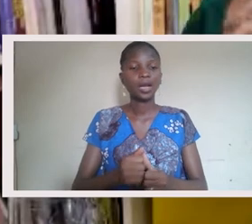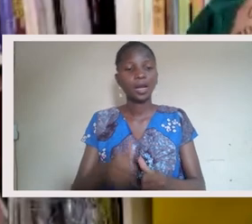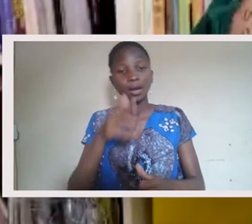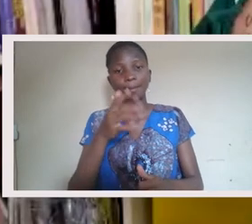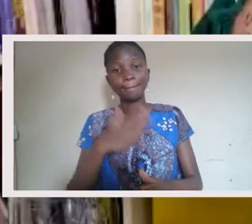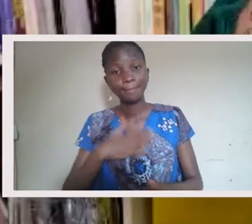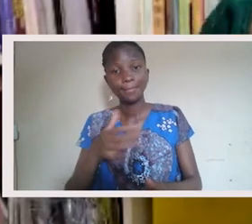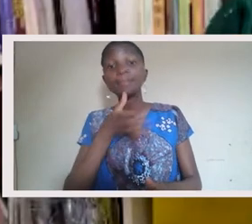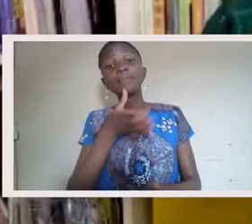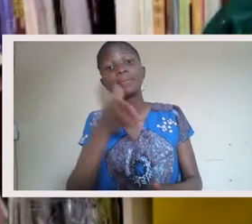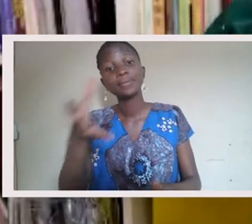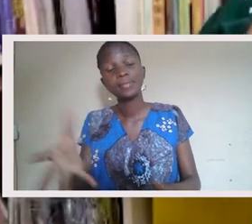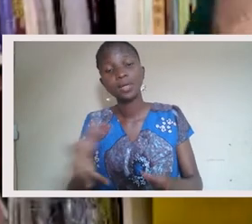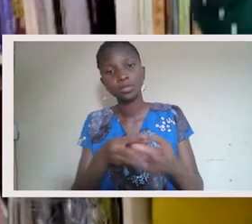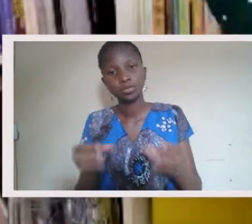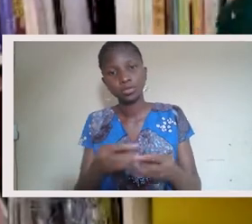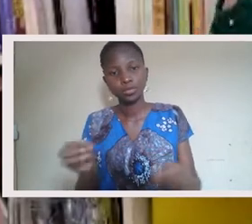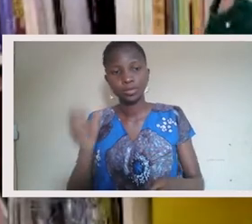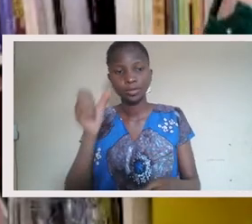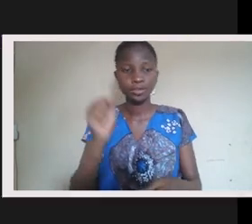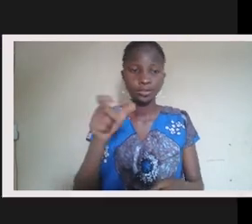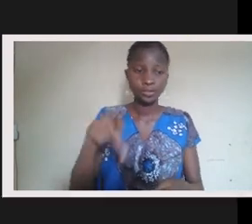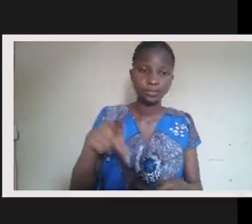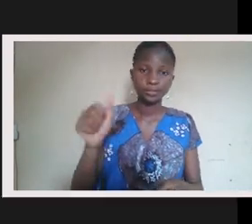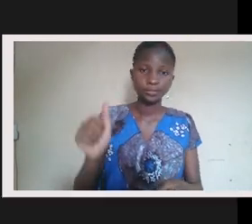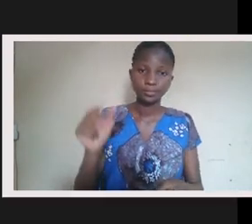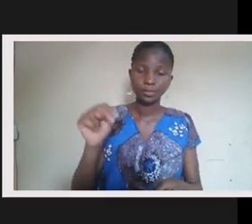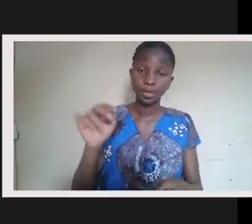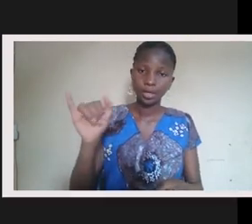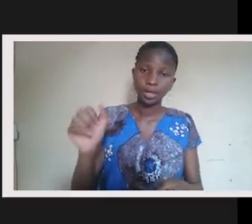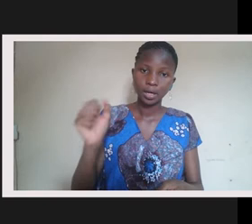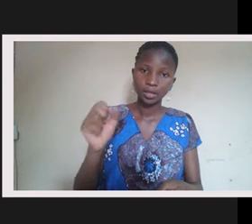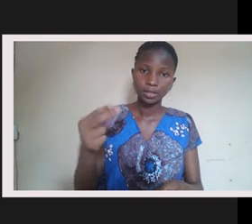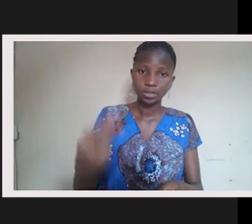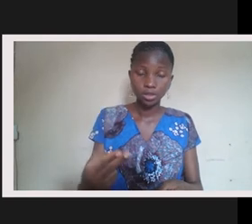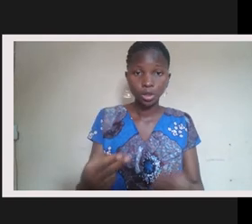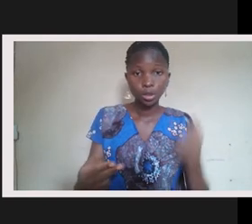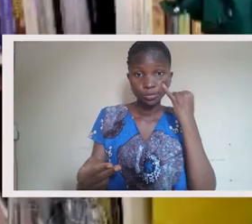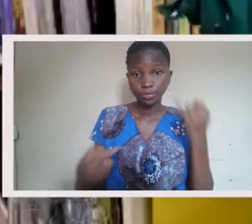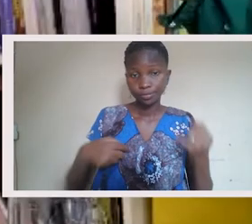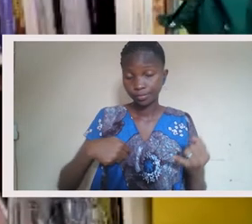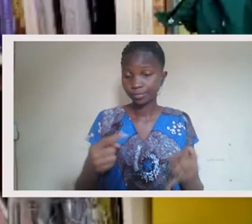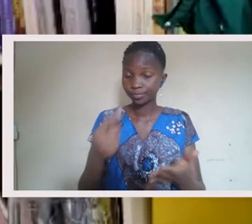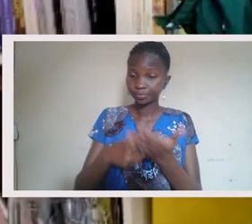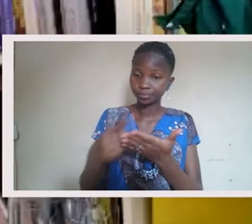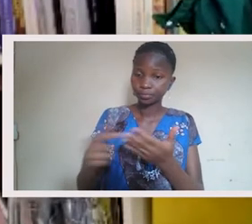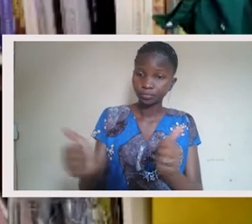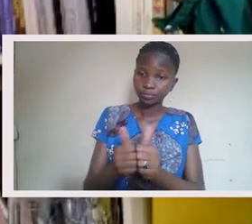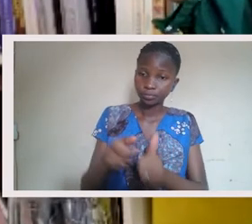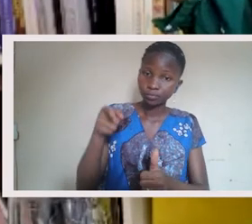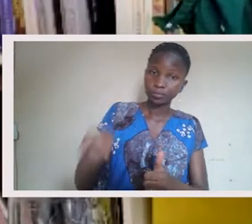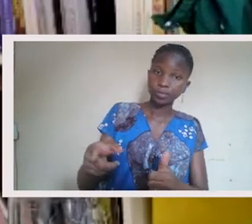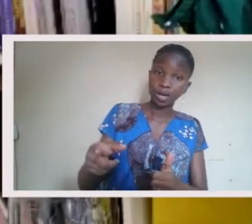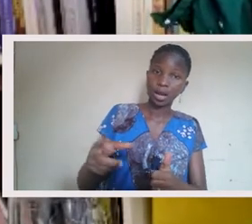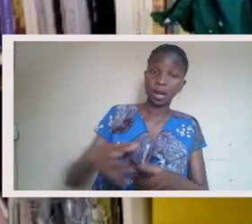grandmother, she primarily spoke Spanish first language, right? When I spoke to my grandmother out in public, I spoke to my grandmother in Spanish.